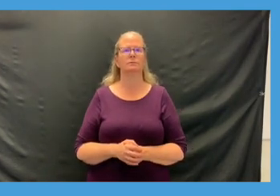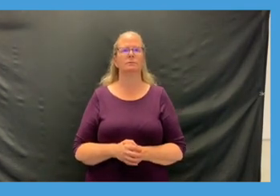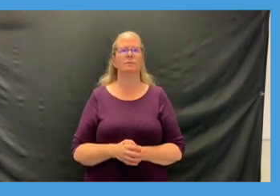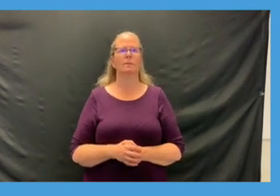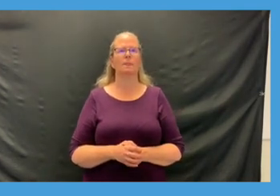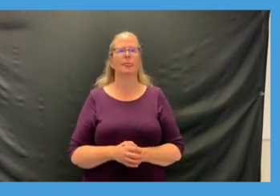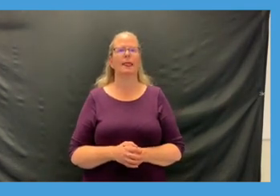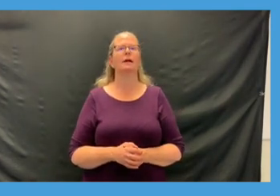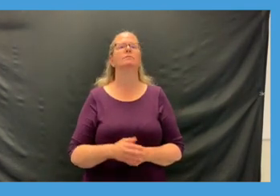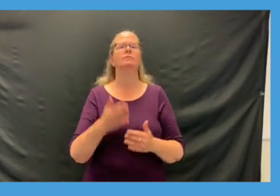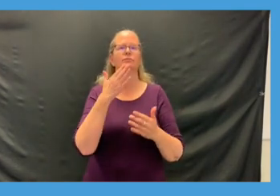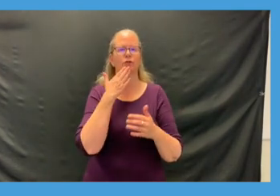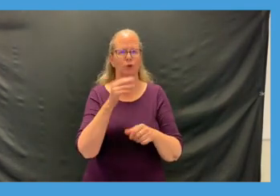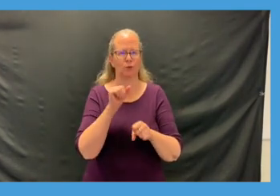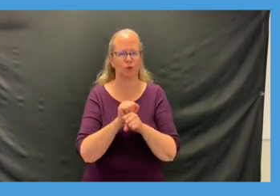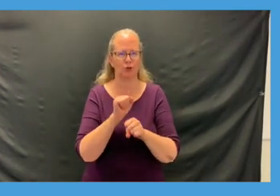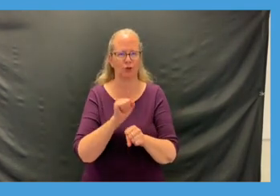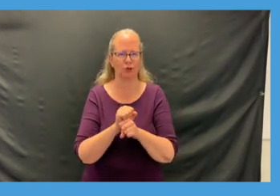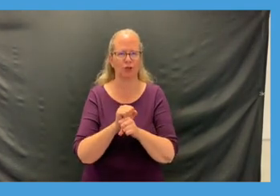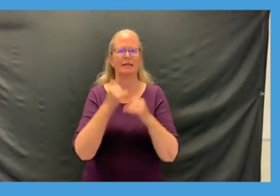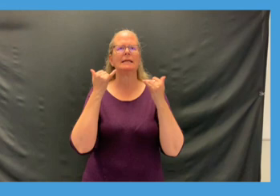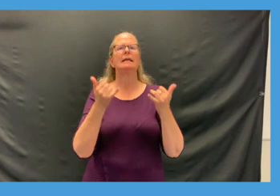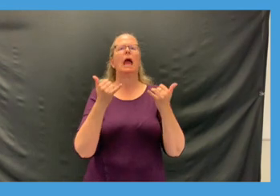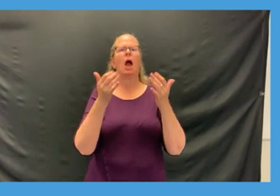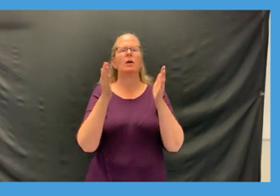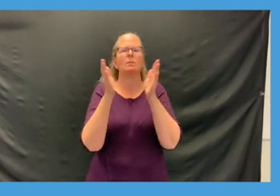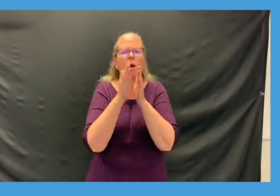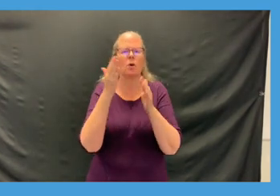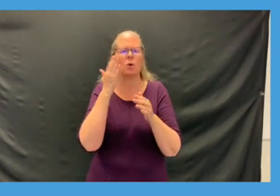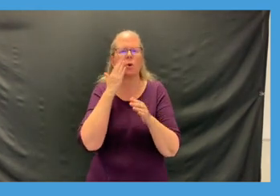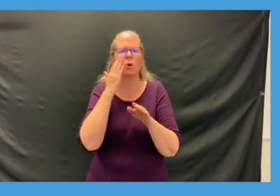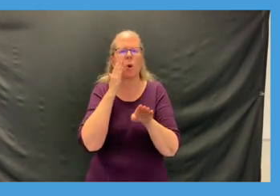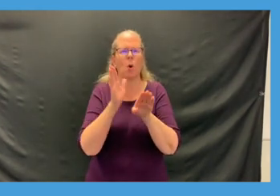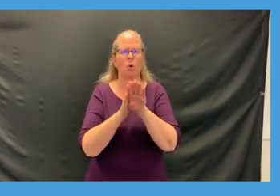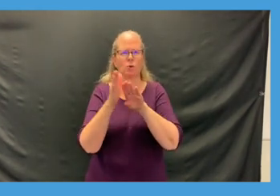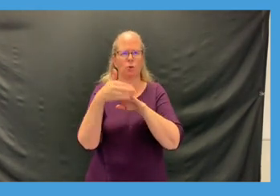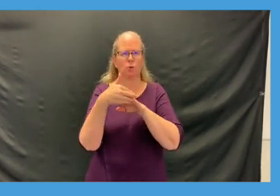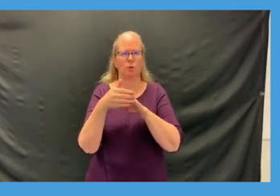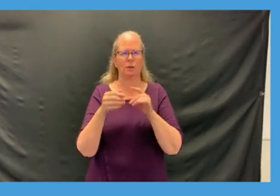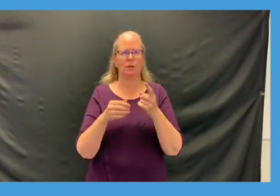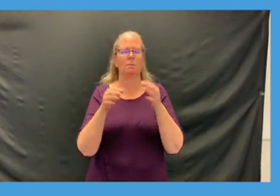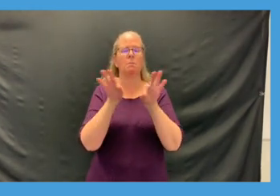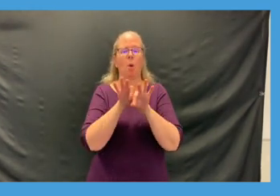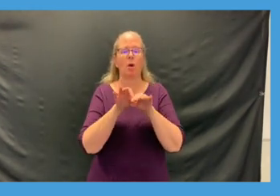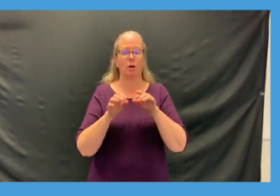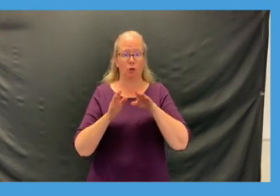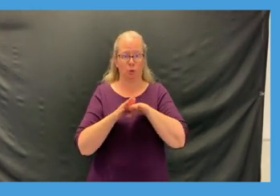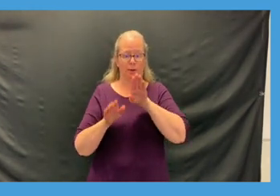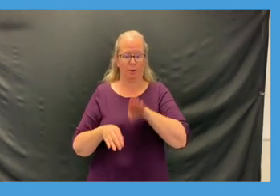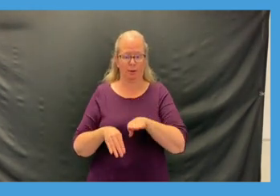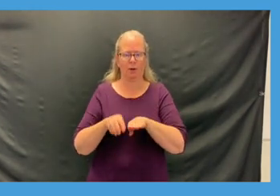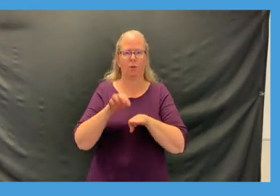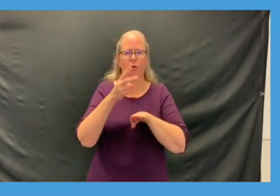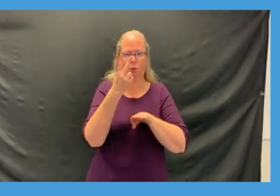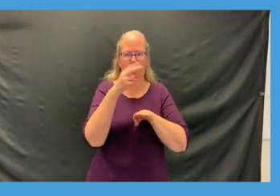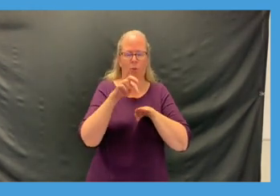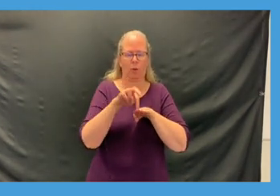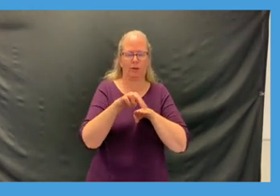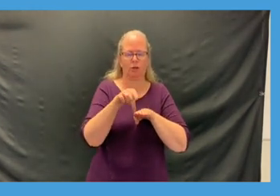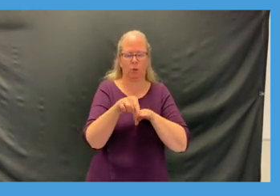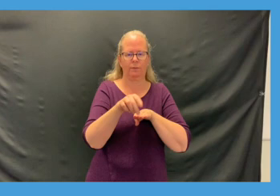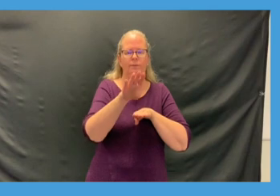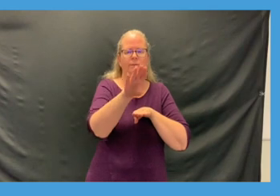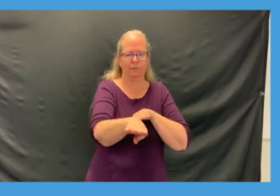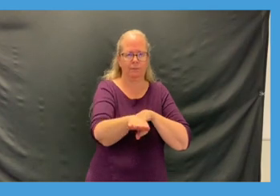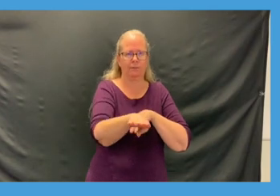pylons so I'm gonna use two pairs of shoes it works great for pylons and you're gonna set them up about two feet apart